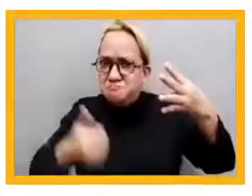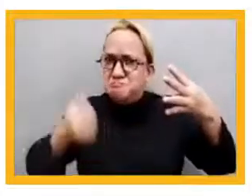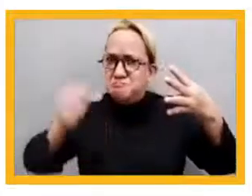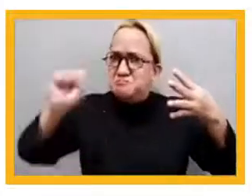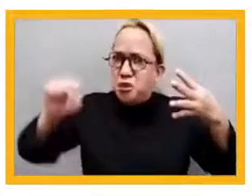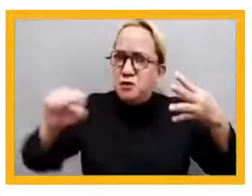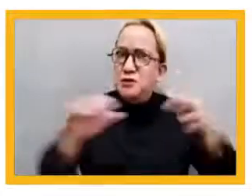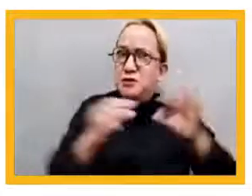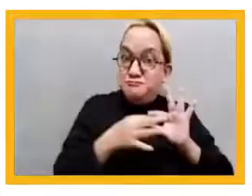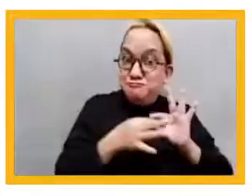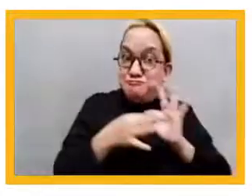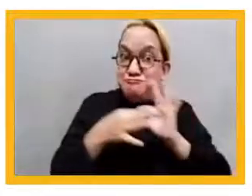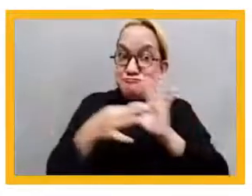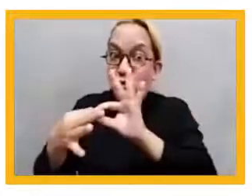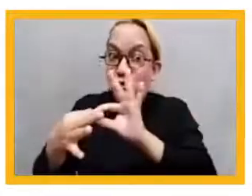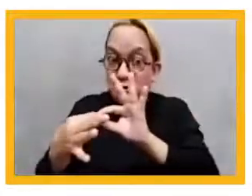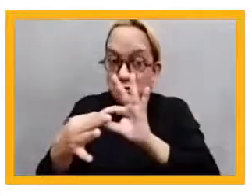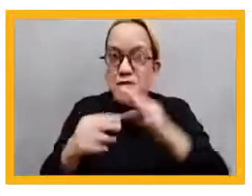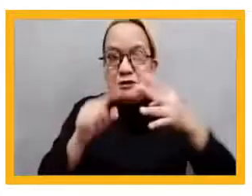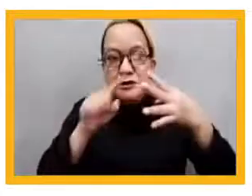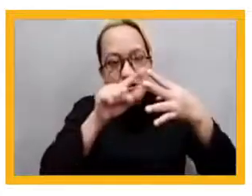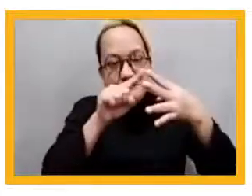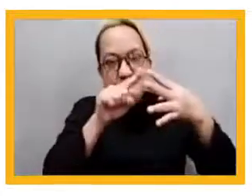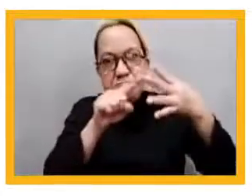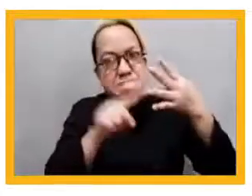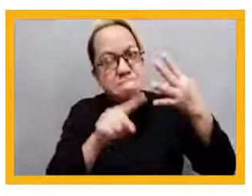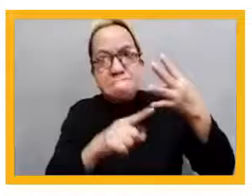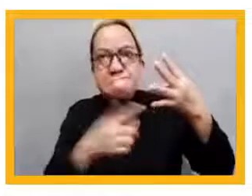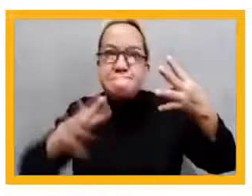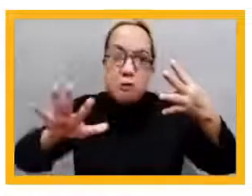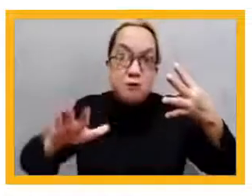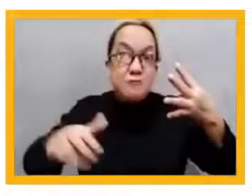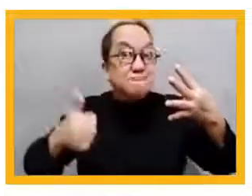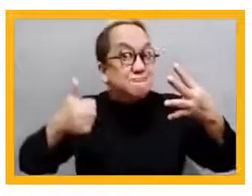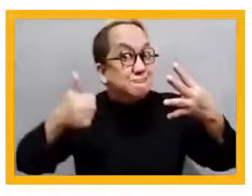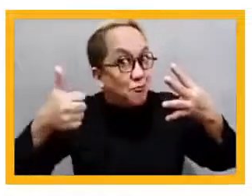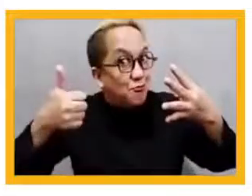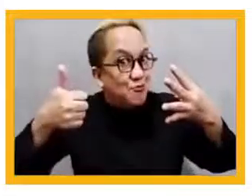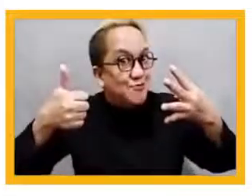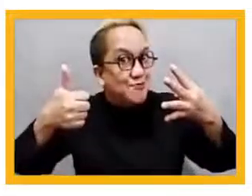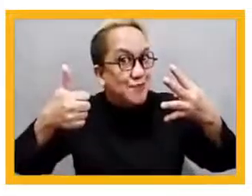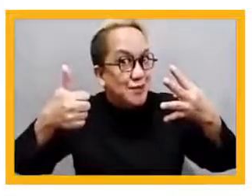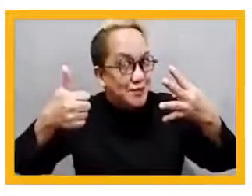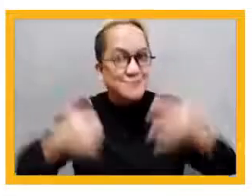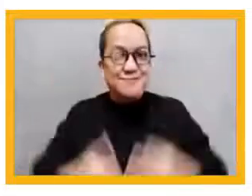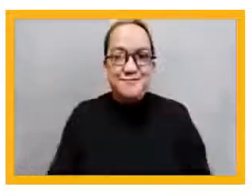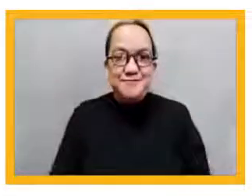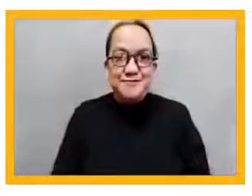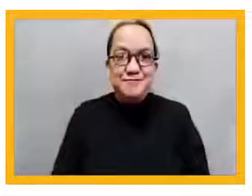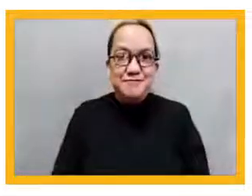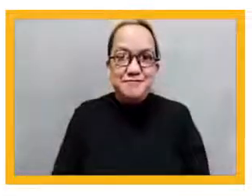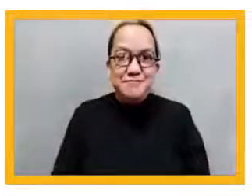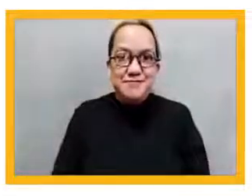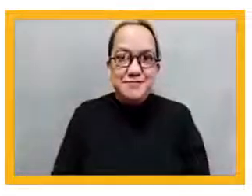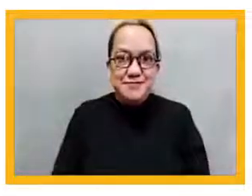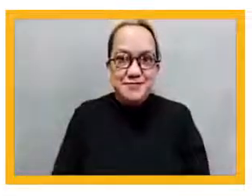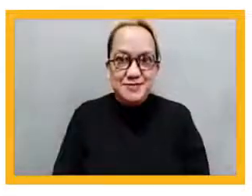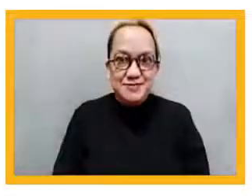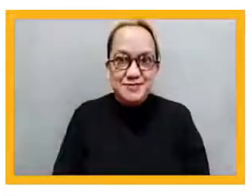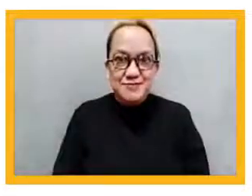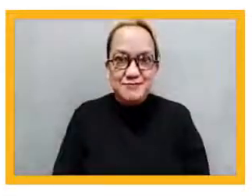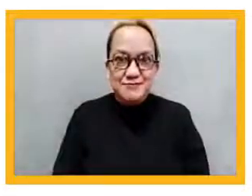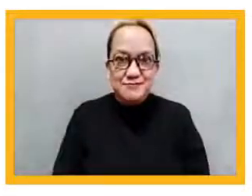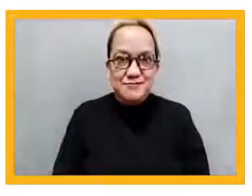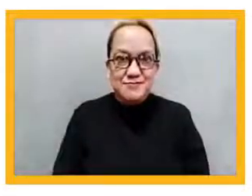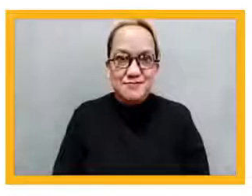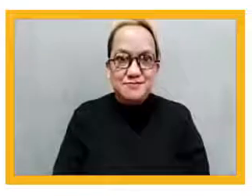not relevant. So I'll give you a moment to answer all of those. And I'm seeing, let me just check, I think we